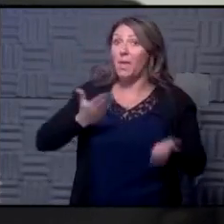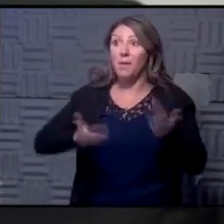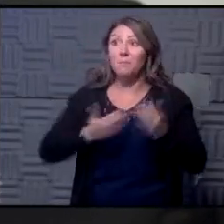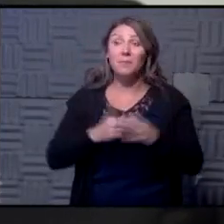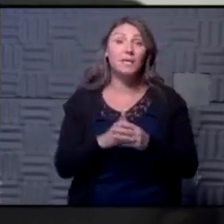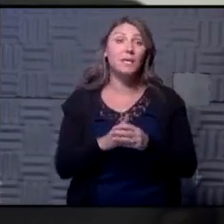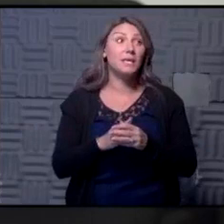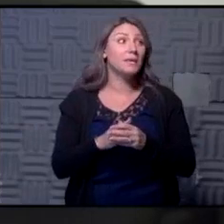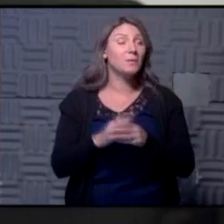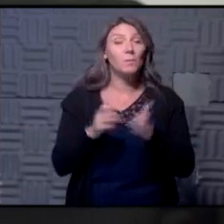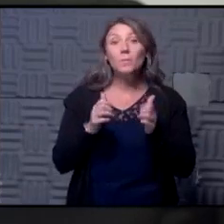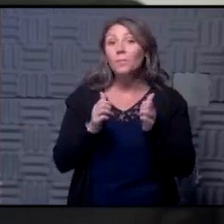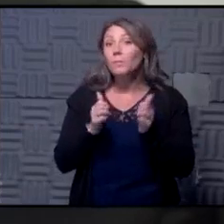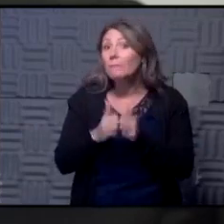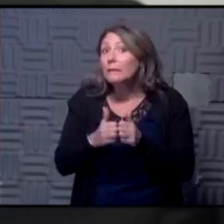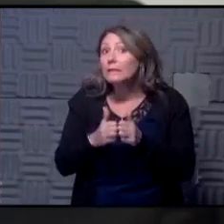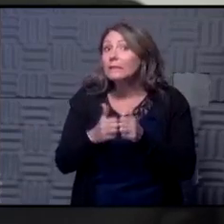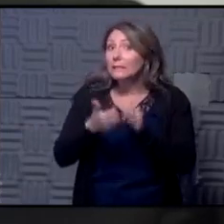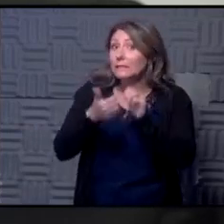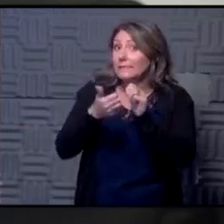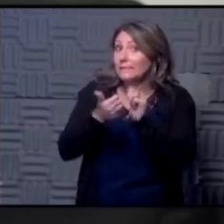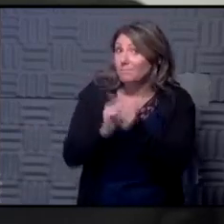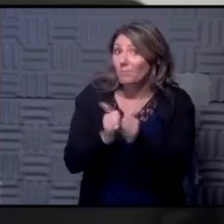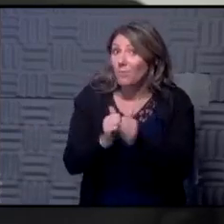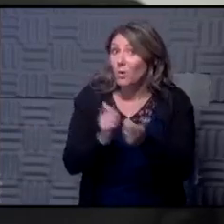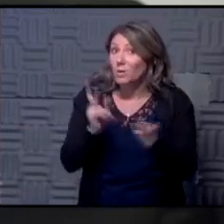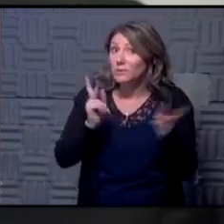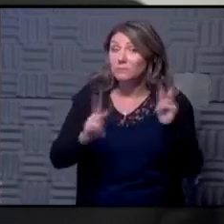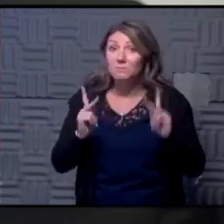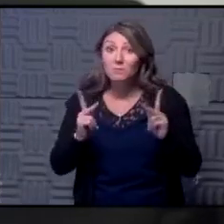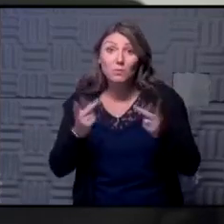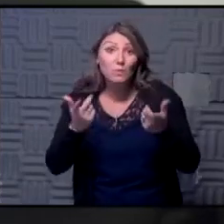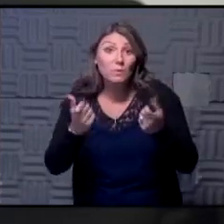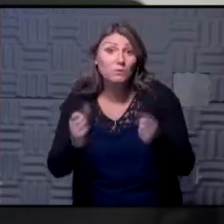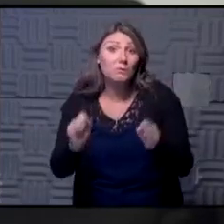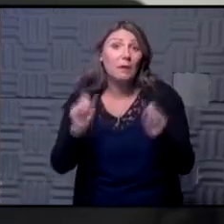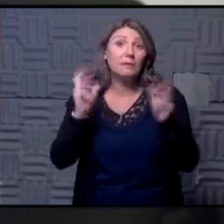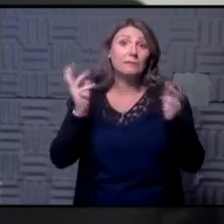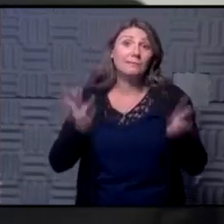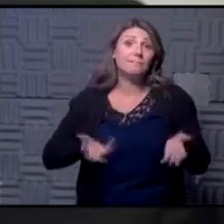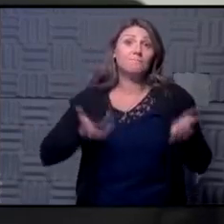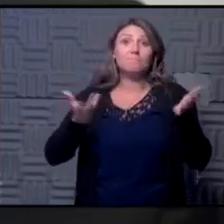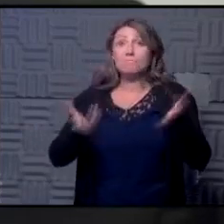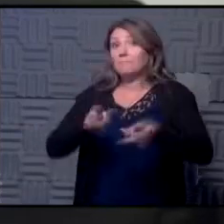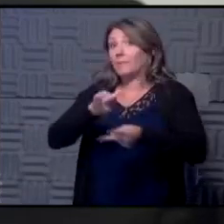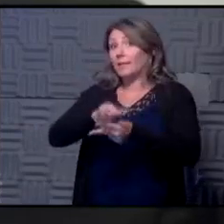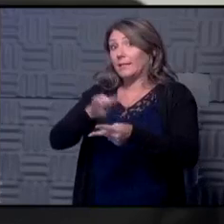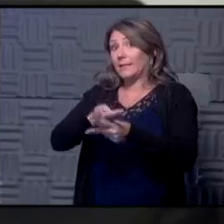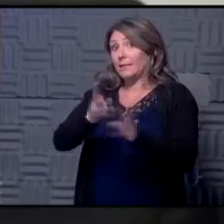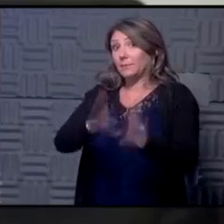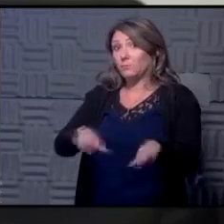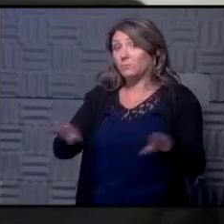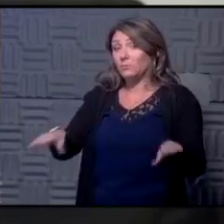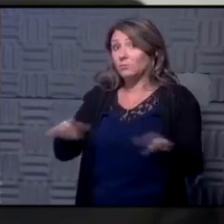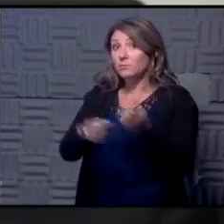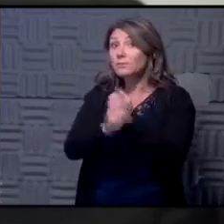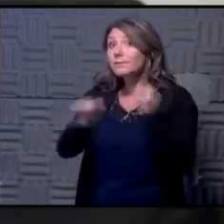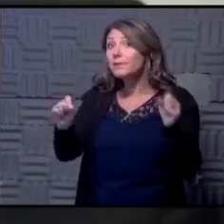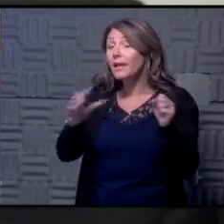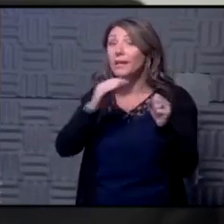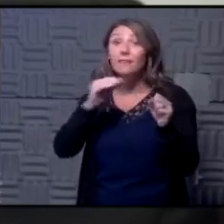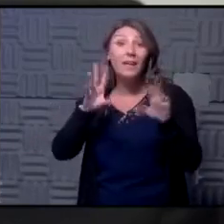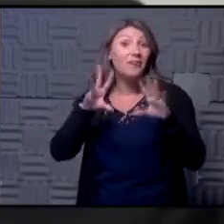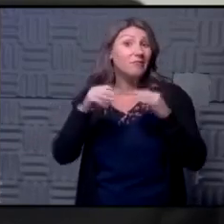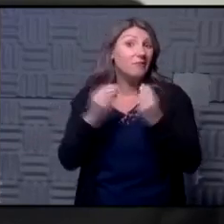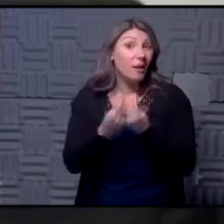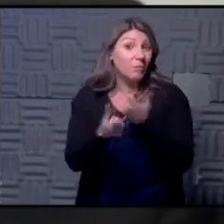the sports uh people were trying to really keep children safe and families safe